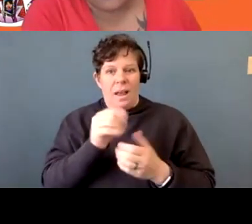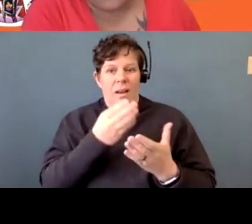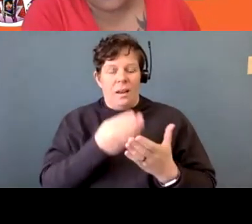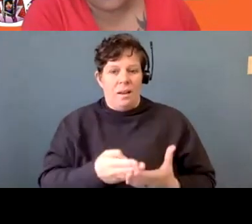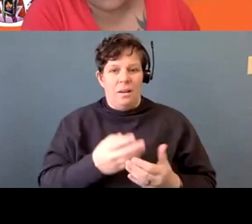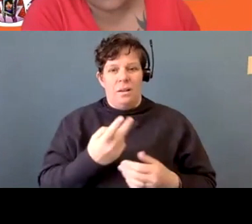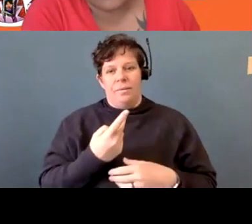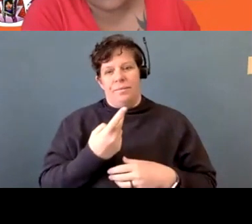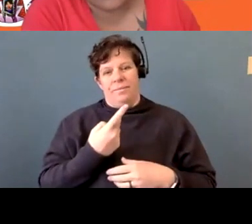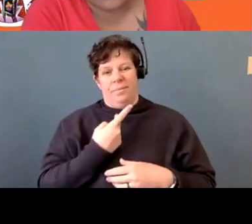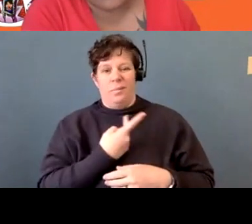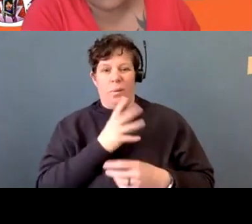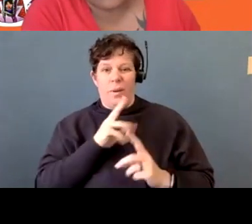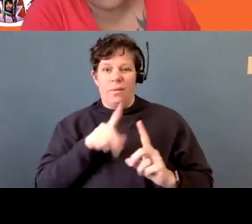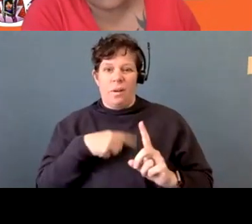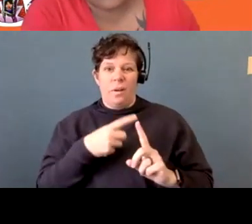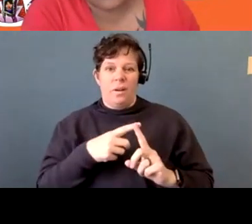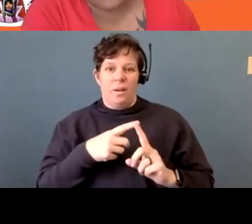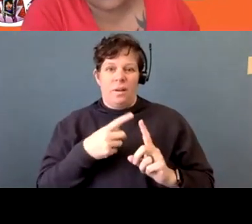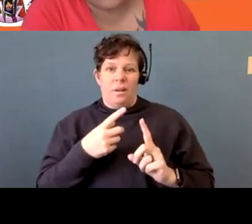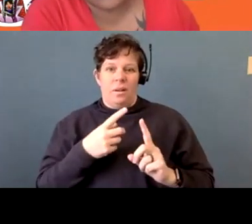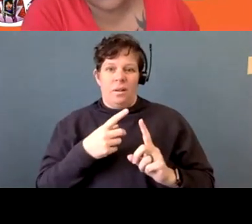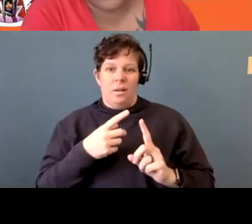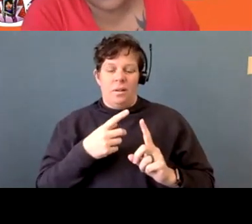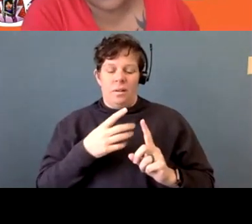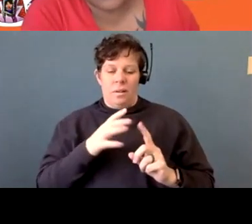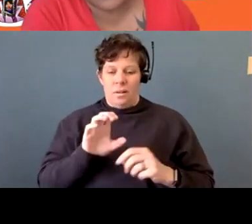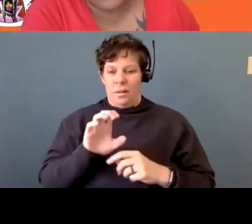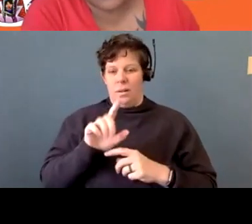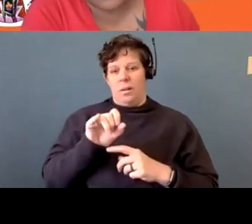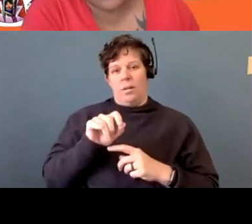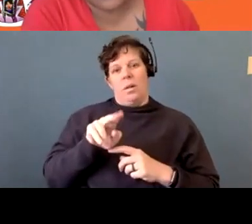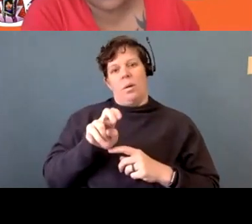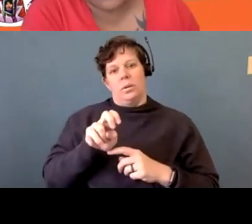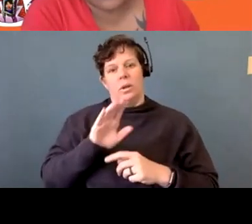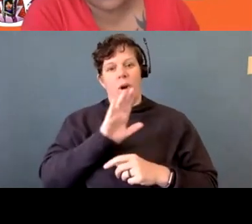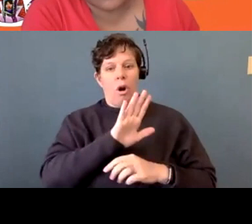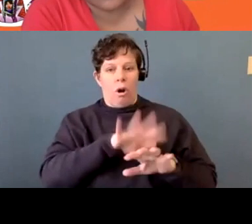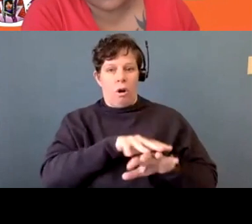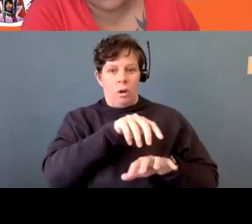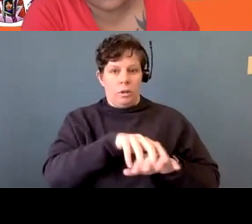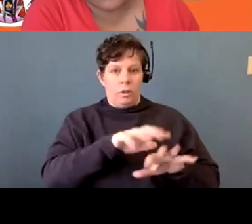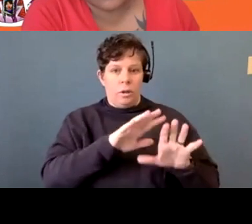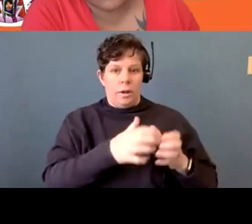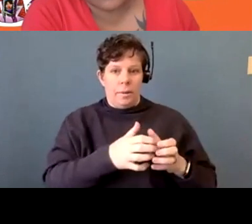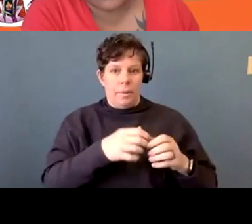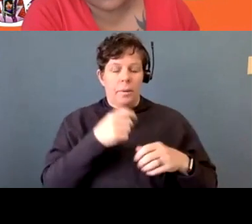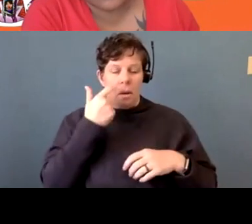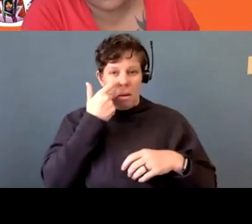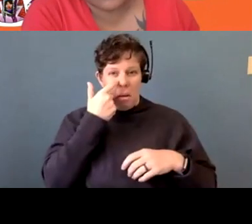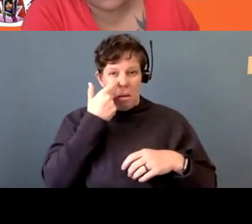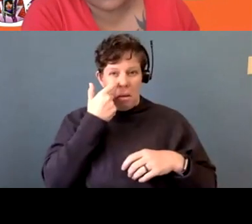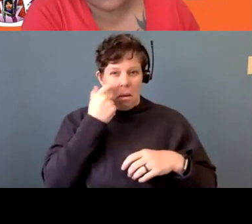talked about, you know, if, um, about closure because, um, her tribe, um, I don't